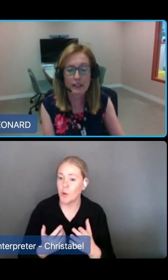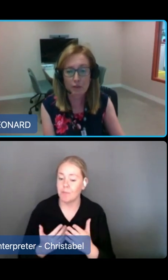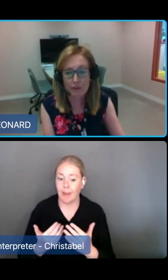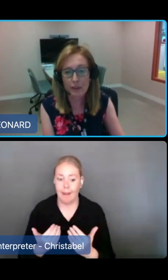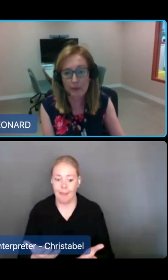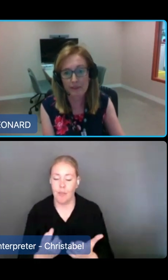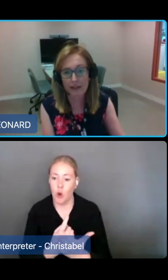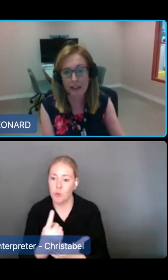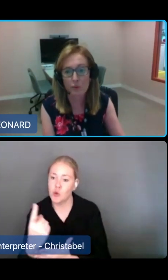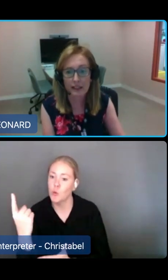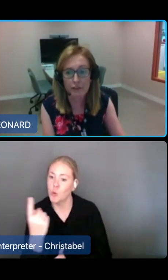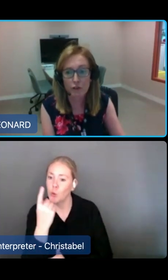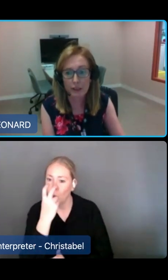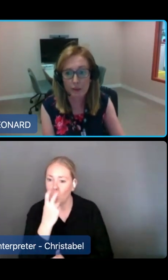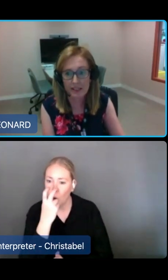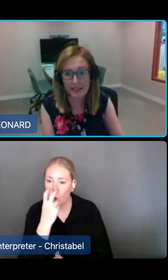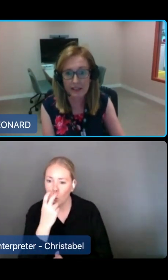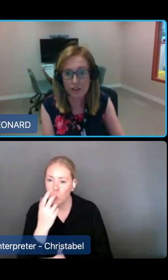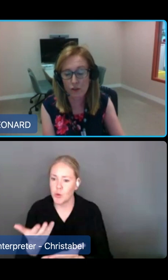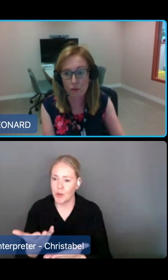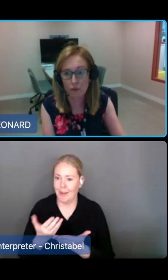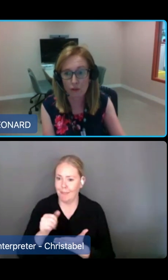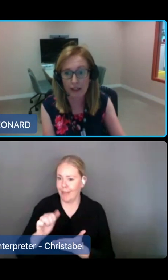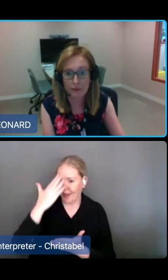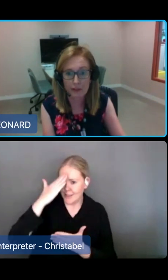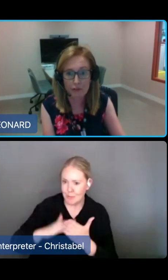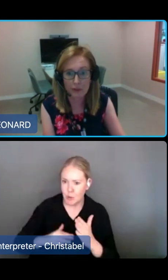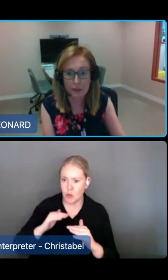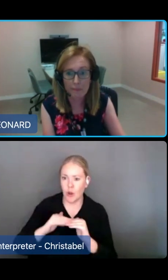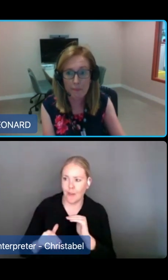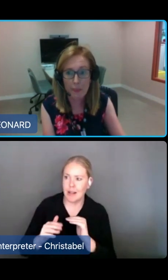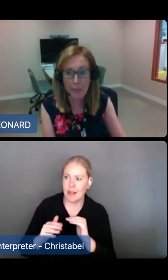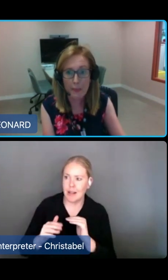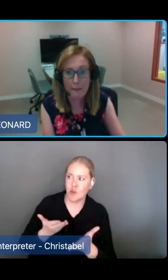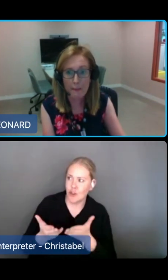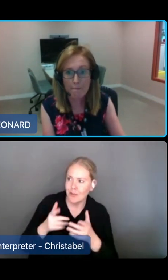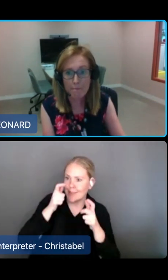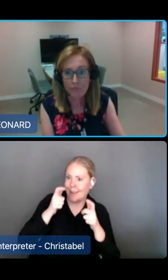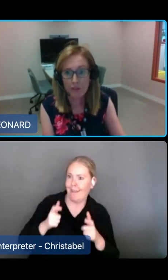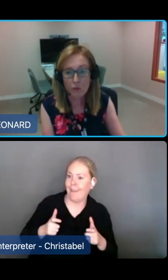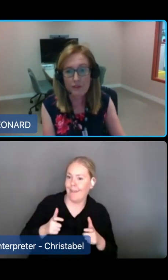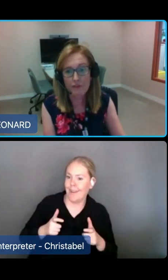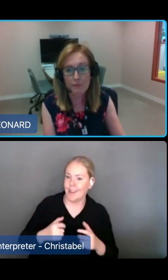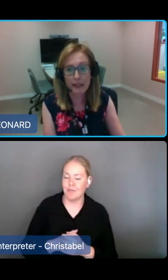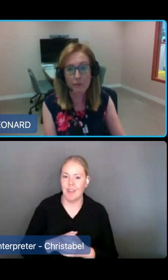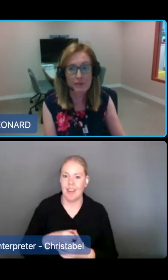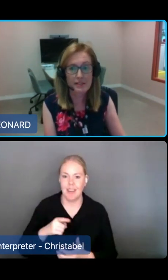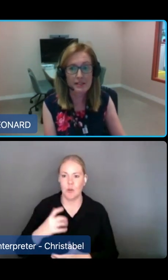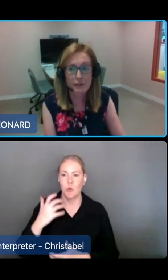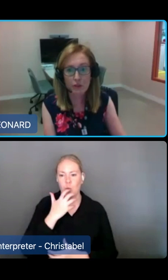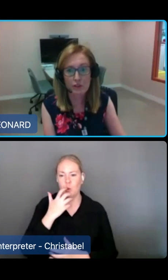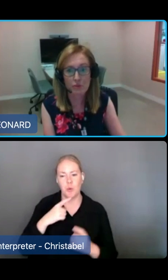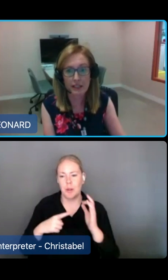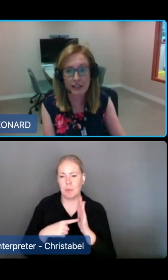has been incredibly valuable in informing what the standards should look like moving forward. All of the feedback we